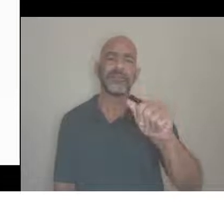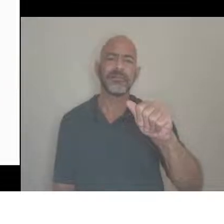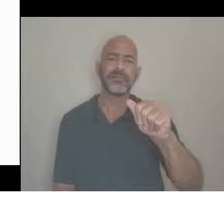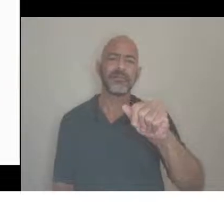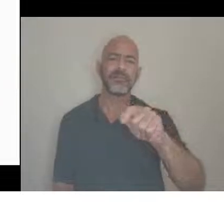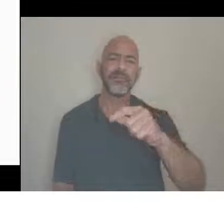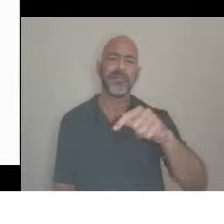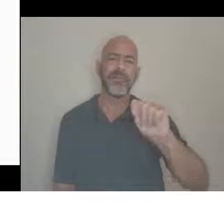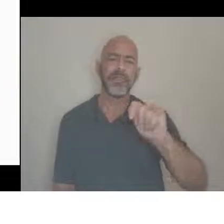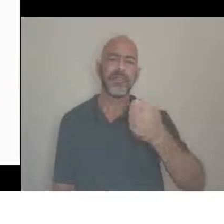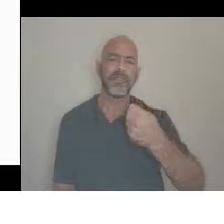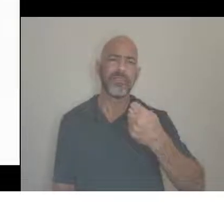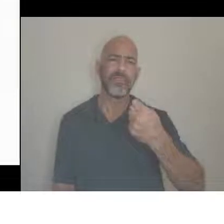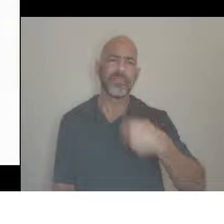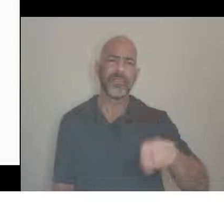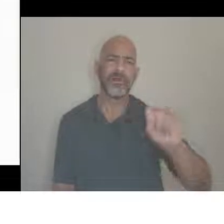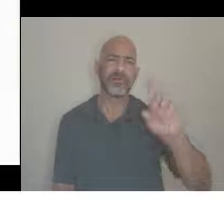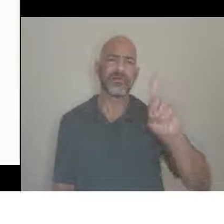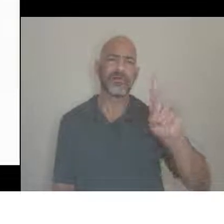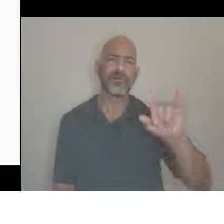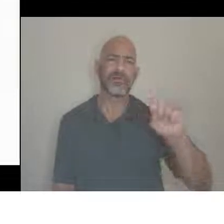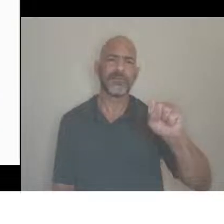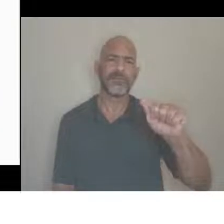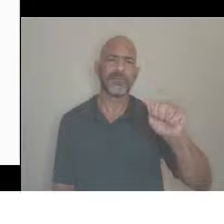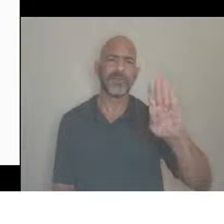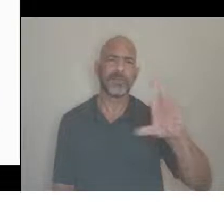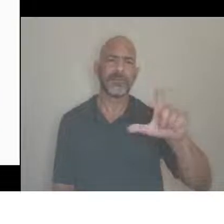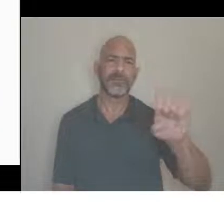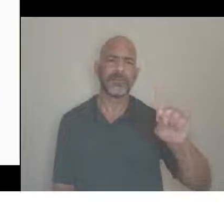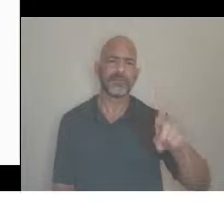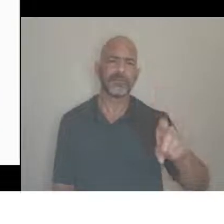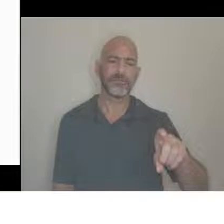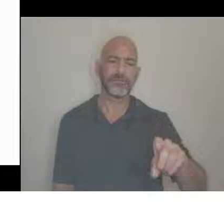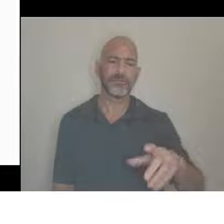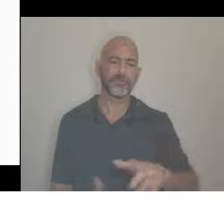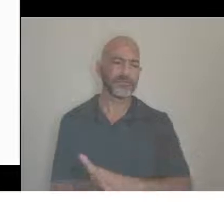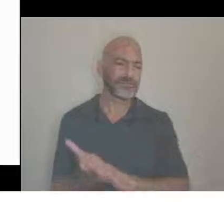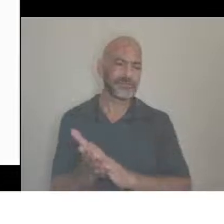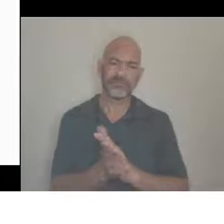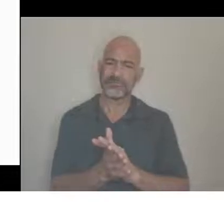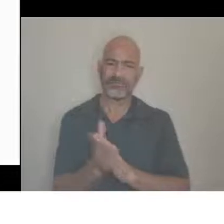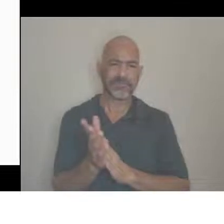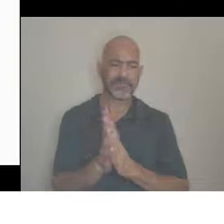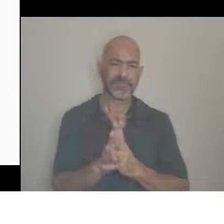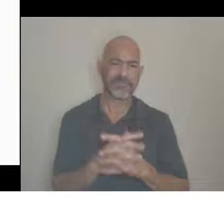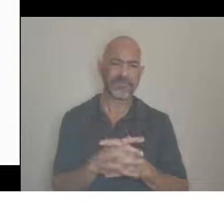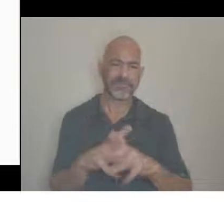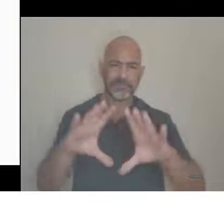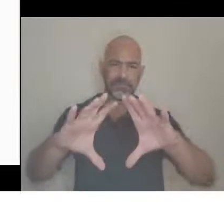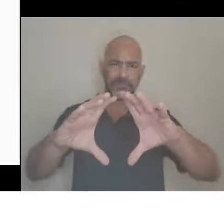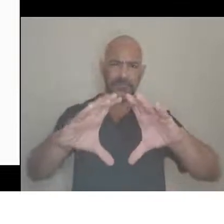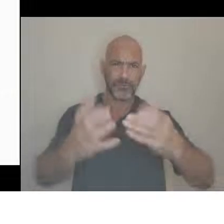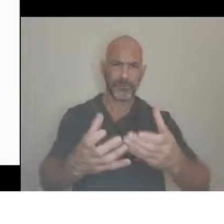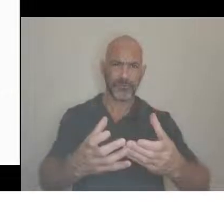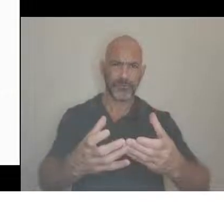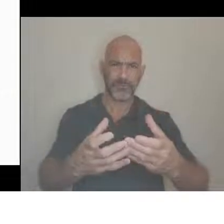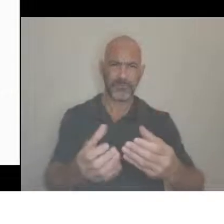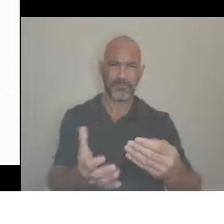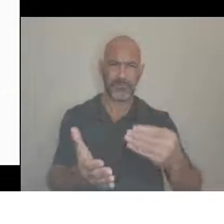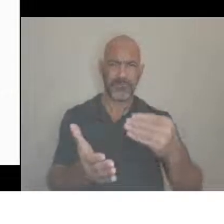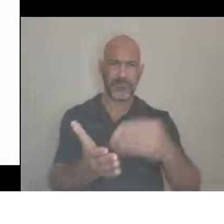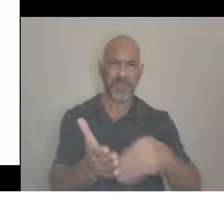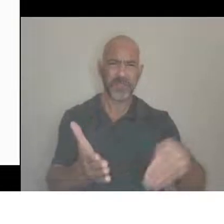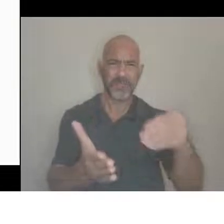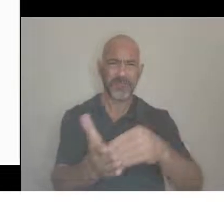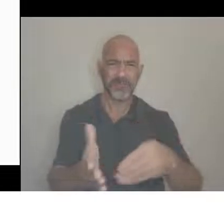just people are people talking about a vast group of billions of people as one